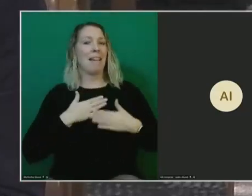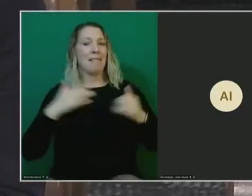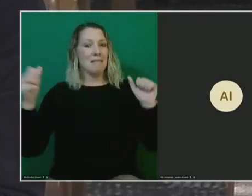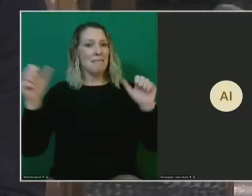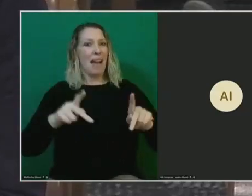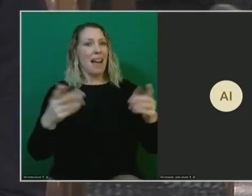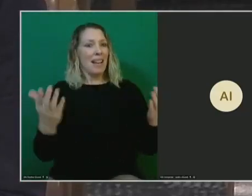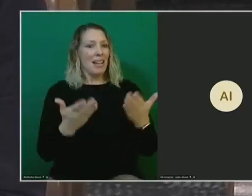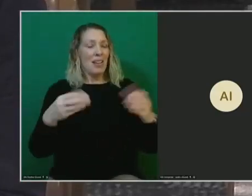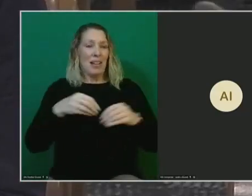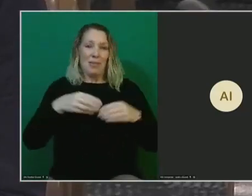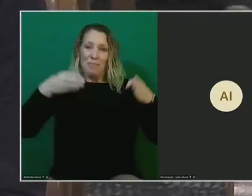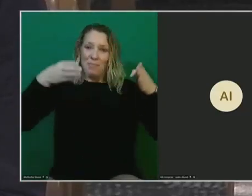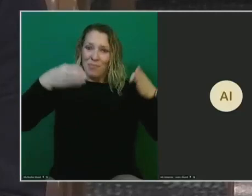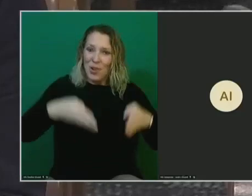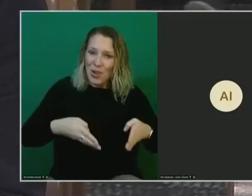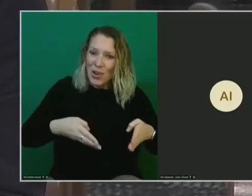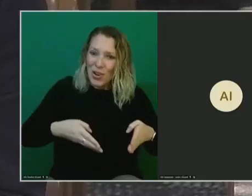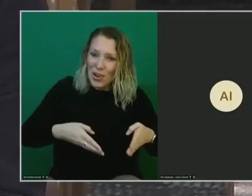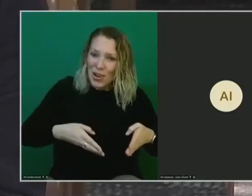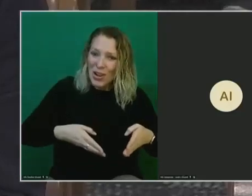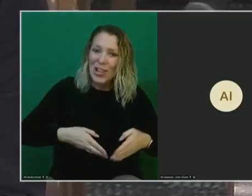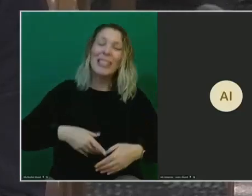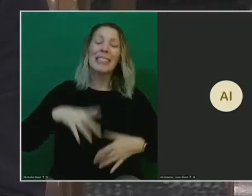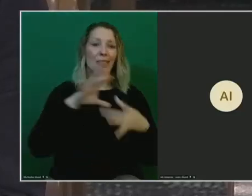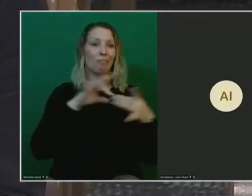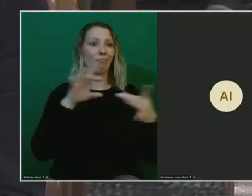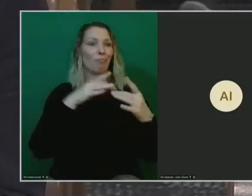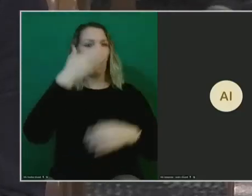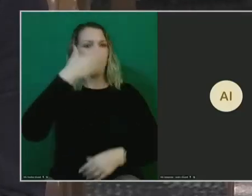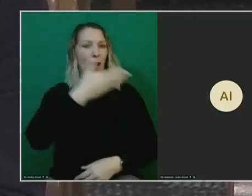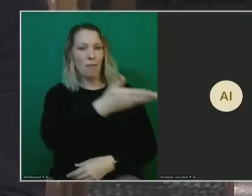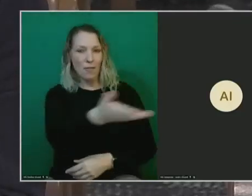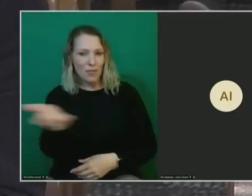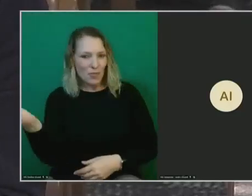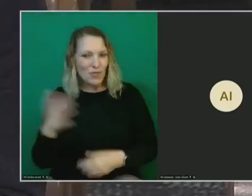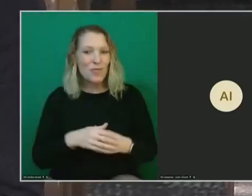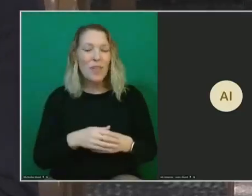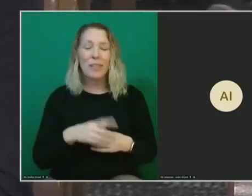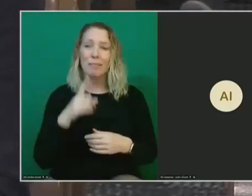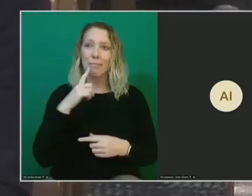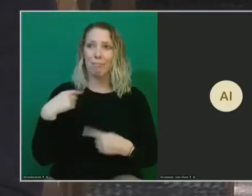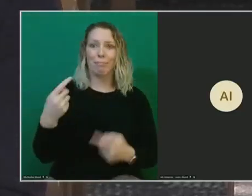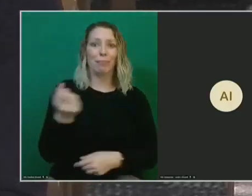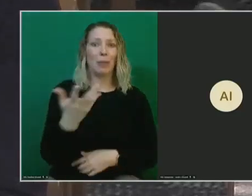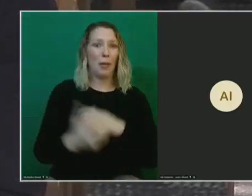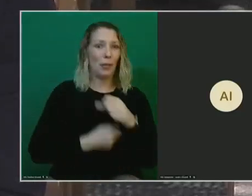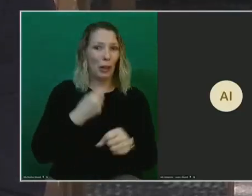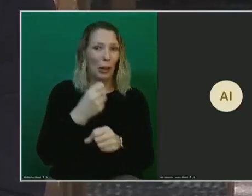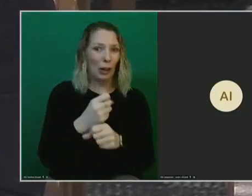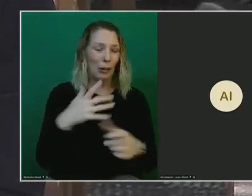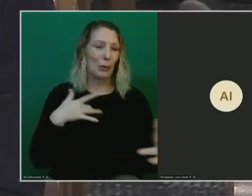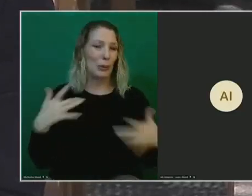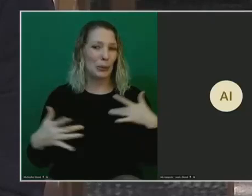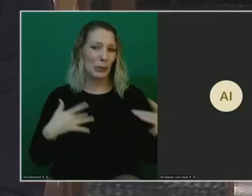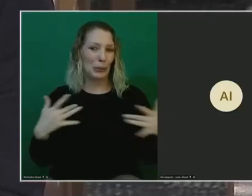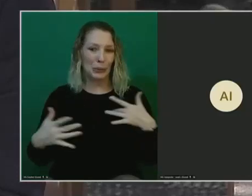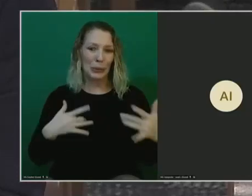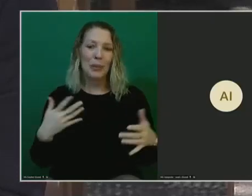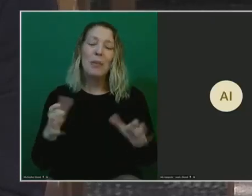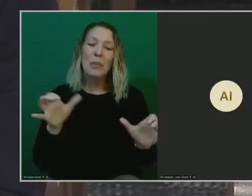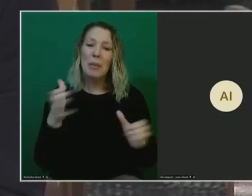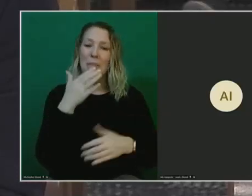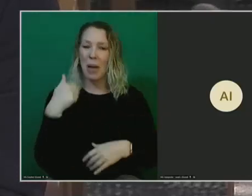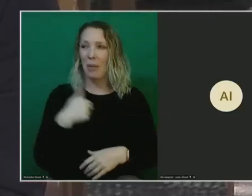in person testifying before all of you again. I think it's been several years so it's exciting for me. We came the best I can. OK,